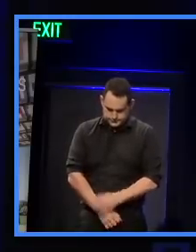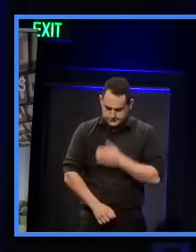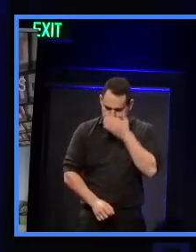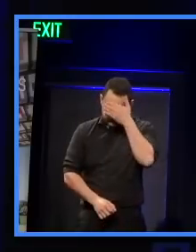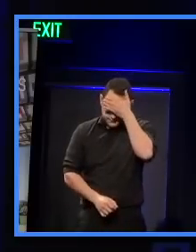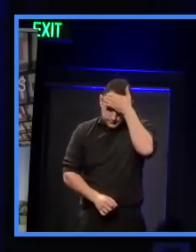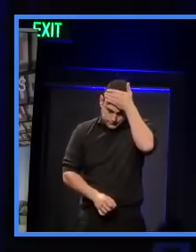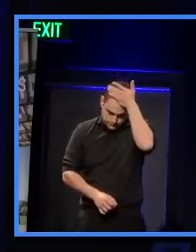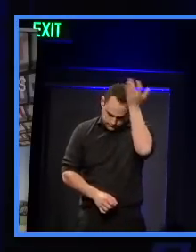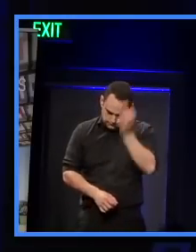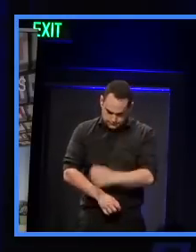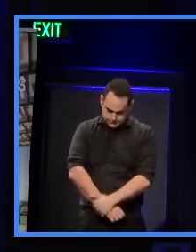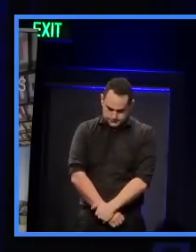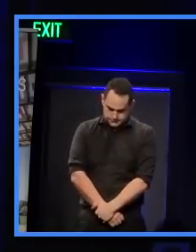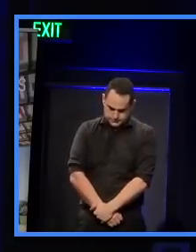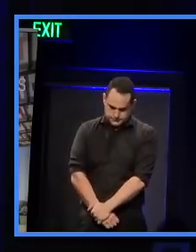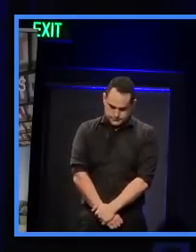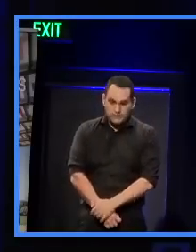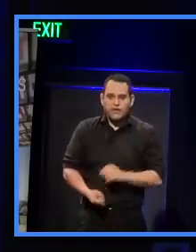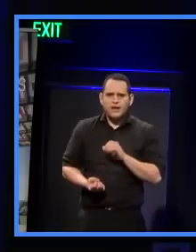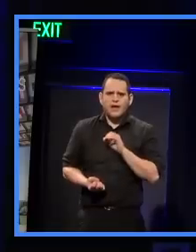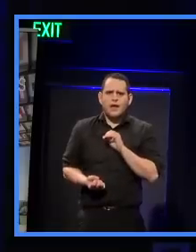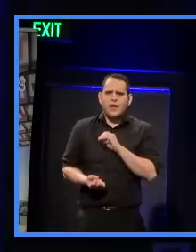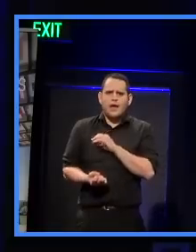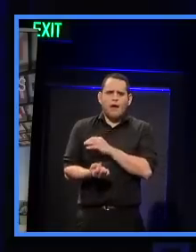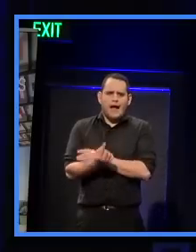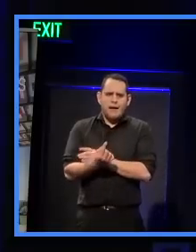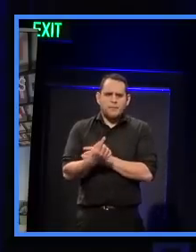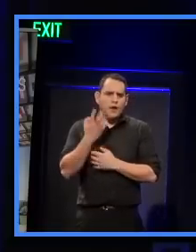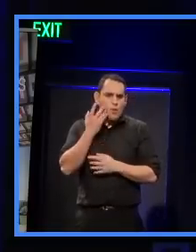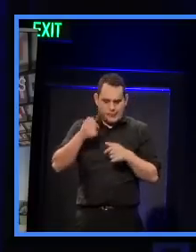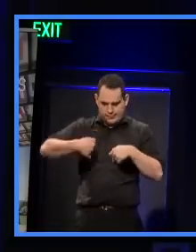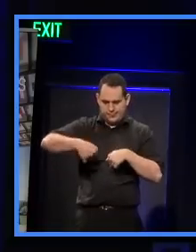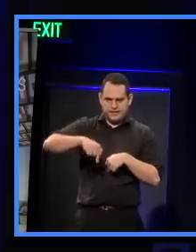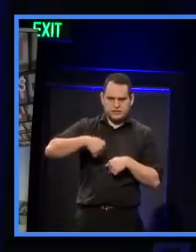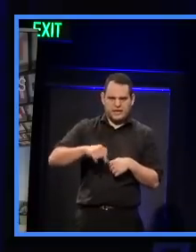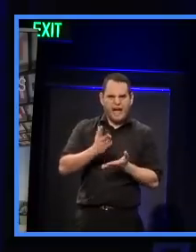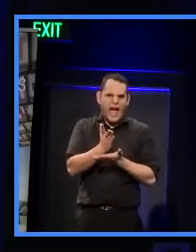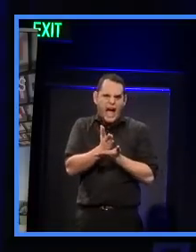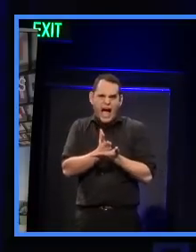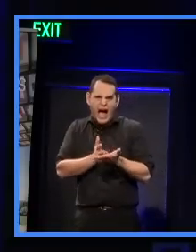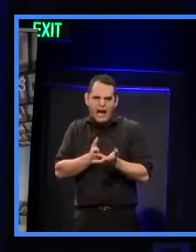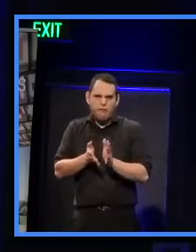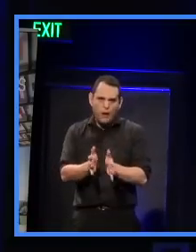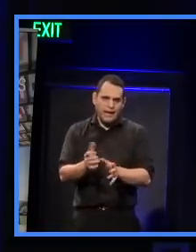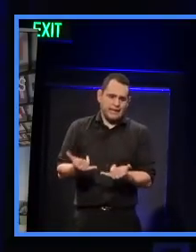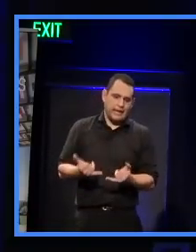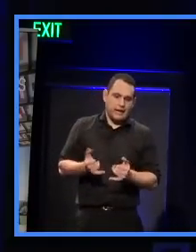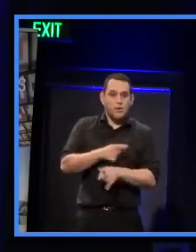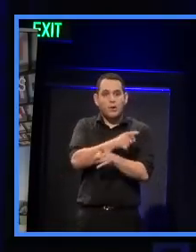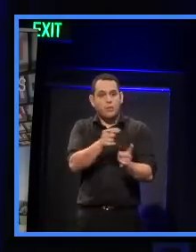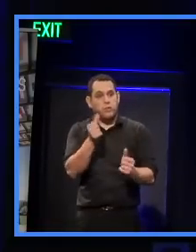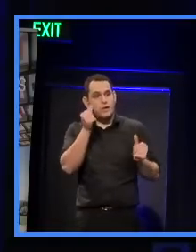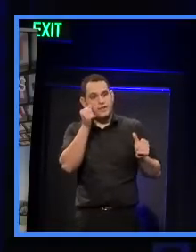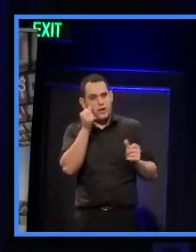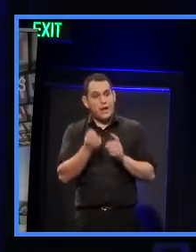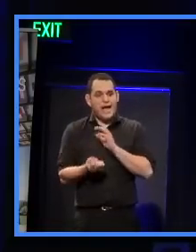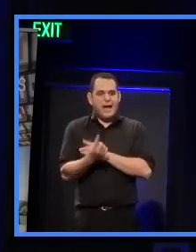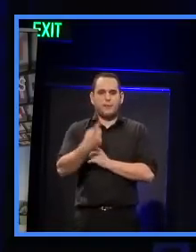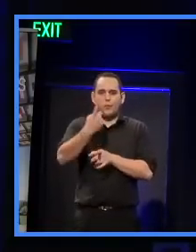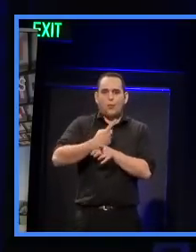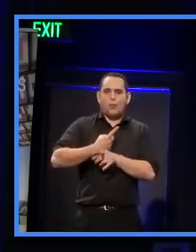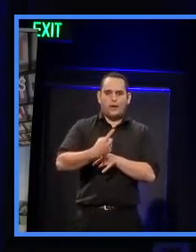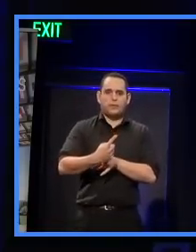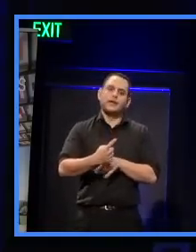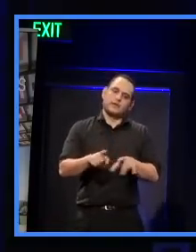in Auckland this week. We're sort of part of the way through. As many of you know, it sort of happens for a